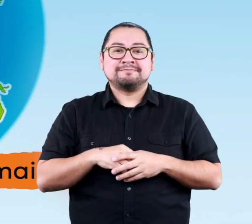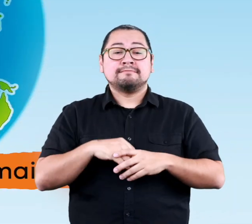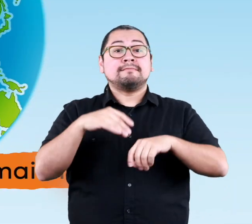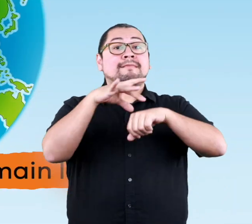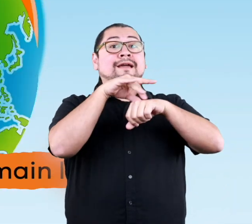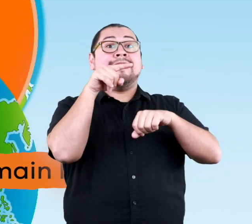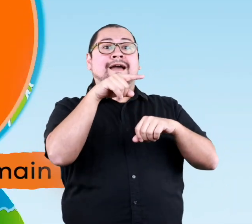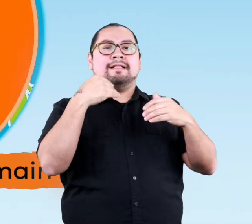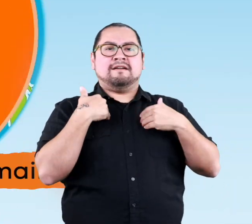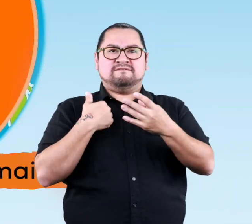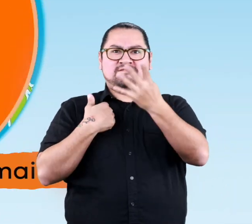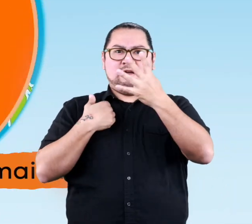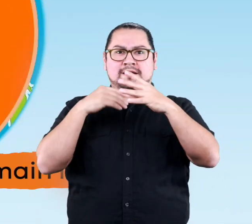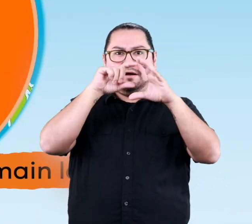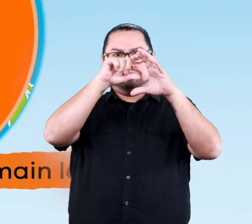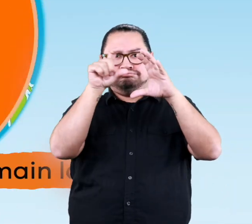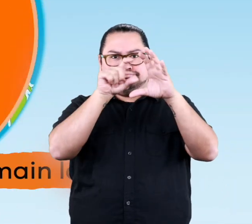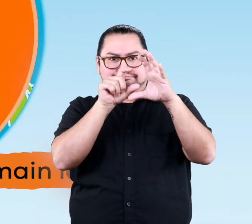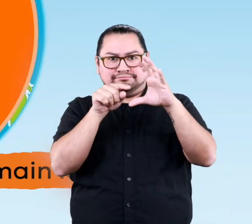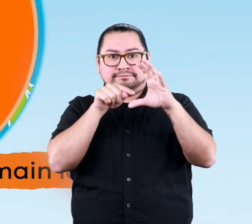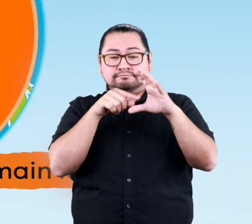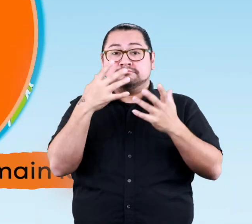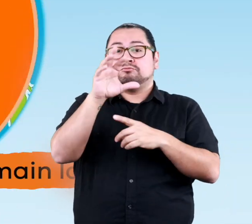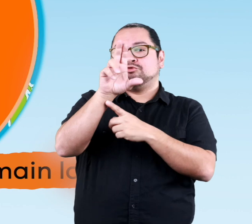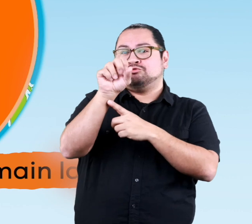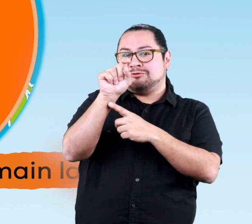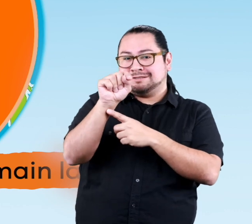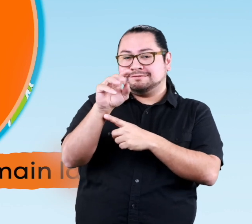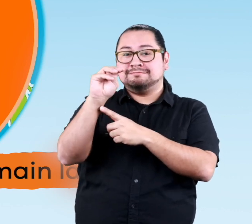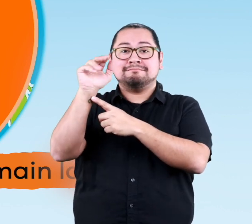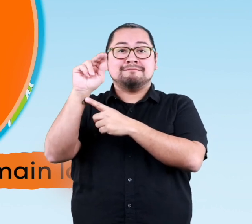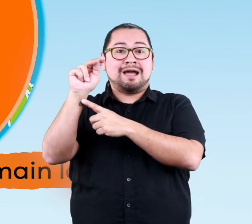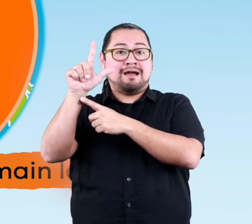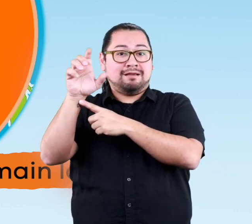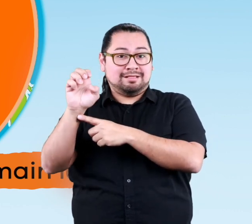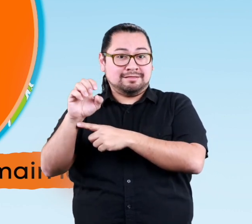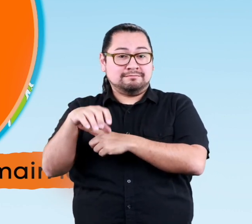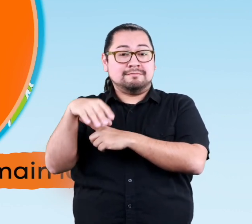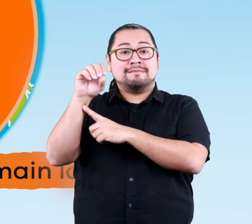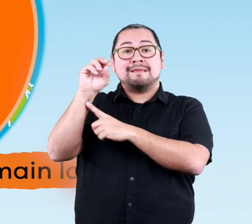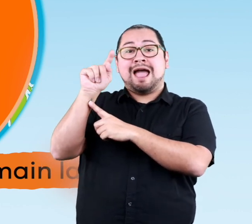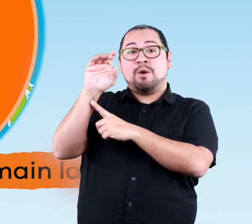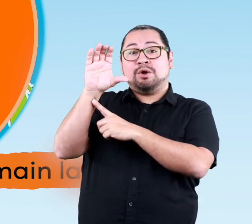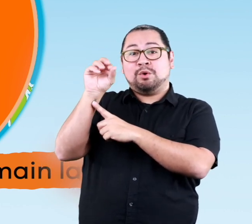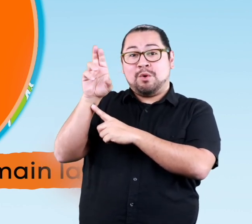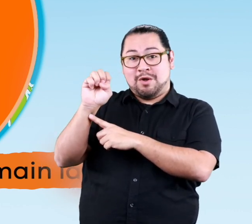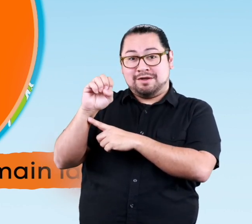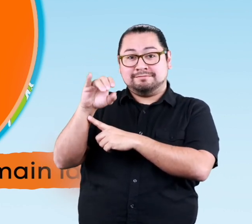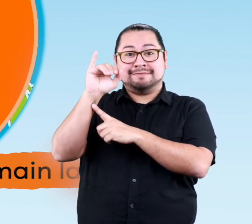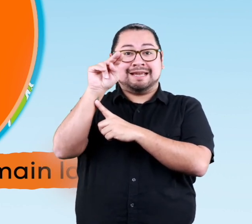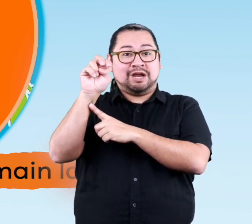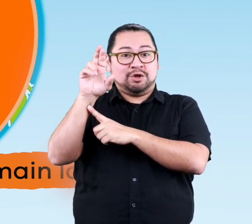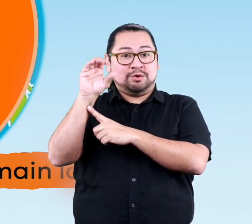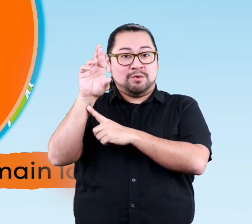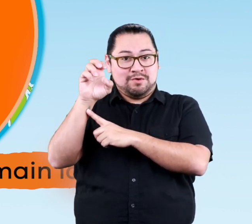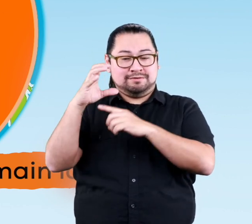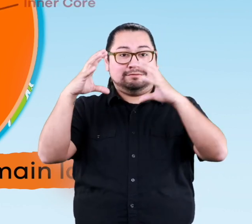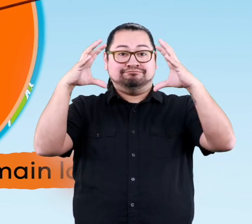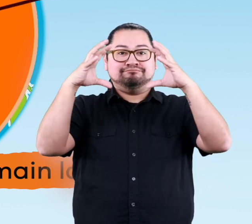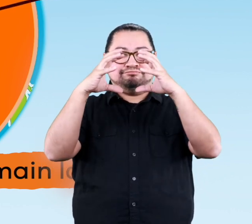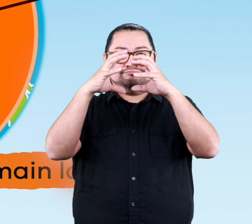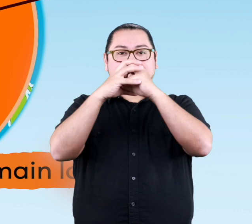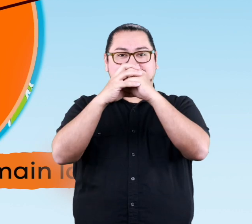made up of four main layers. The crust, mantle, outer core,